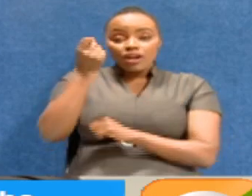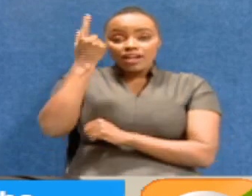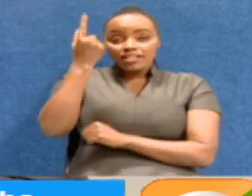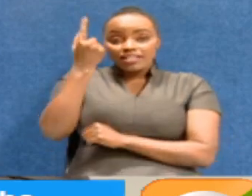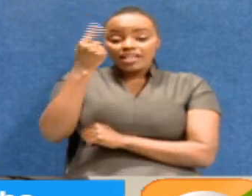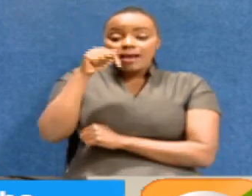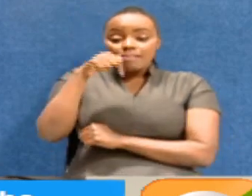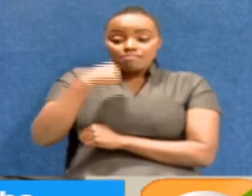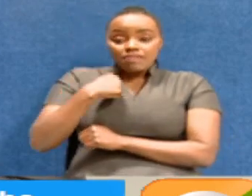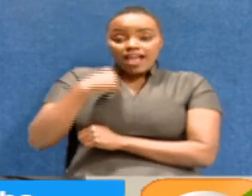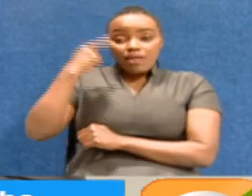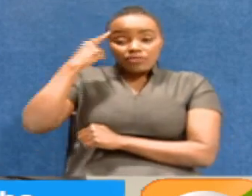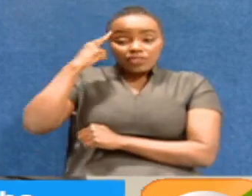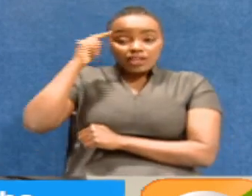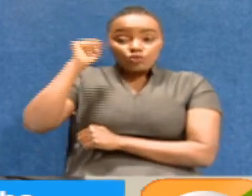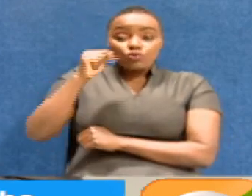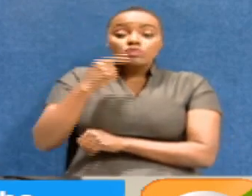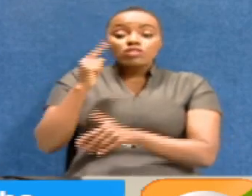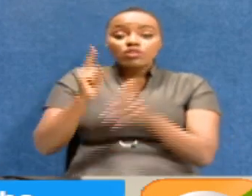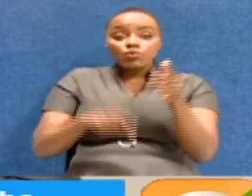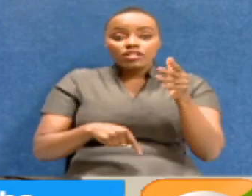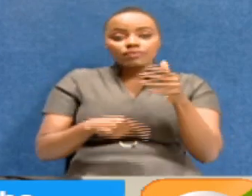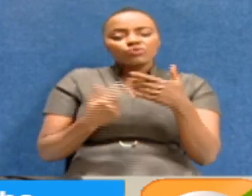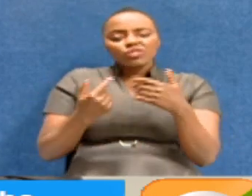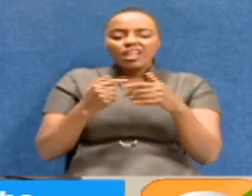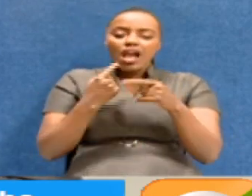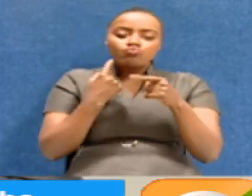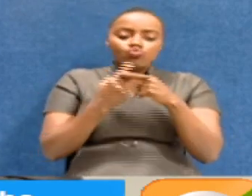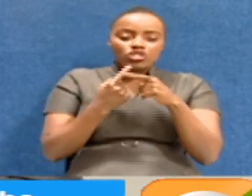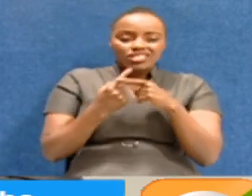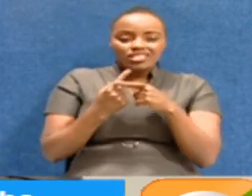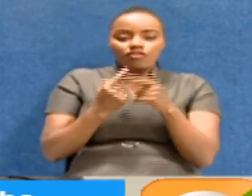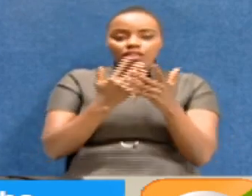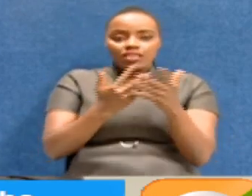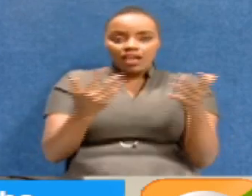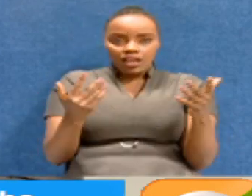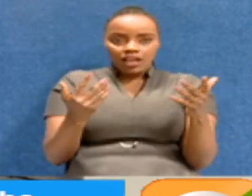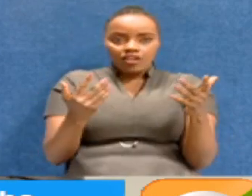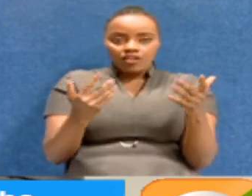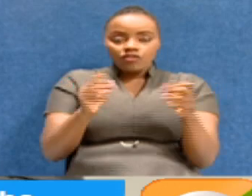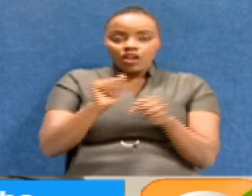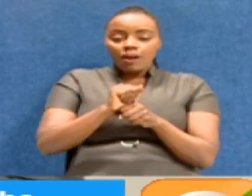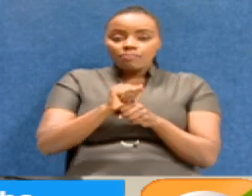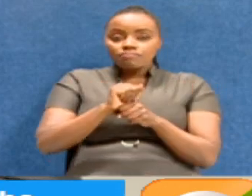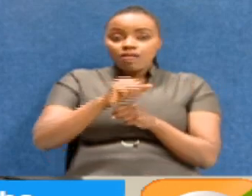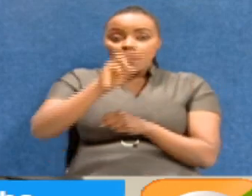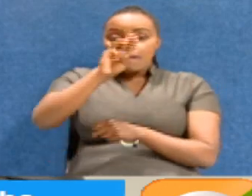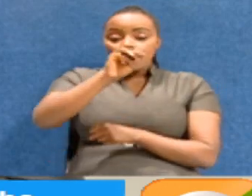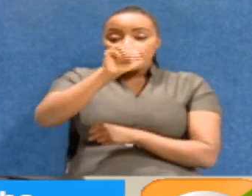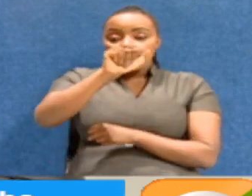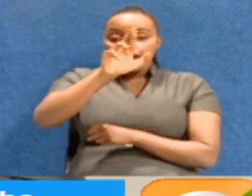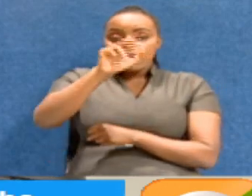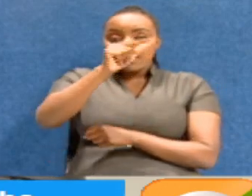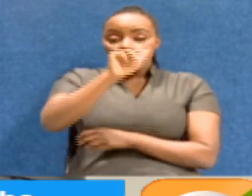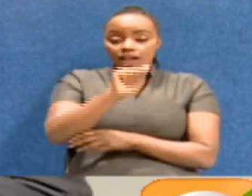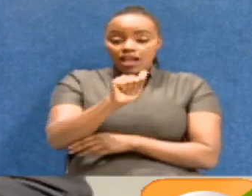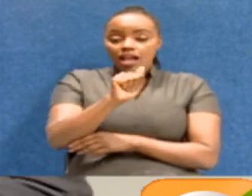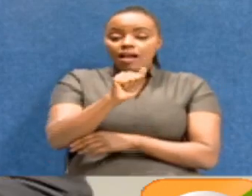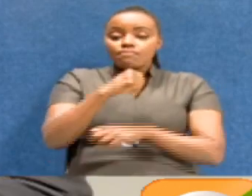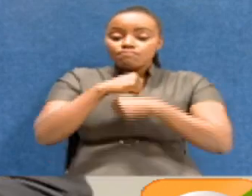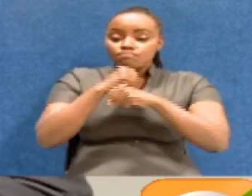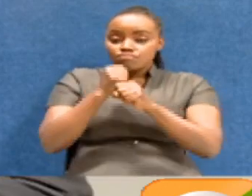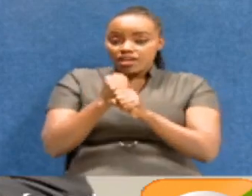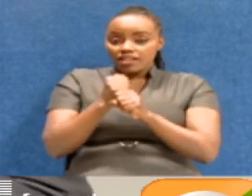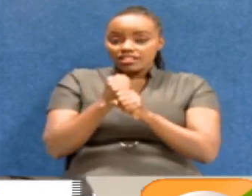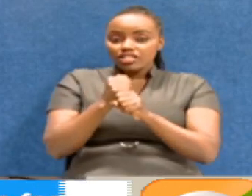So I think I would say on the positive side that Chief Justice Maraga laid a strong foundation for the